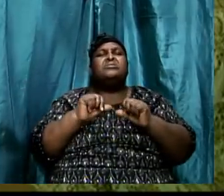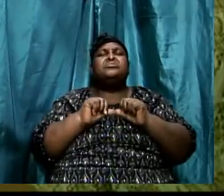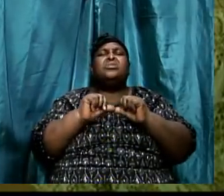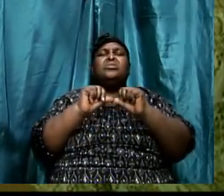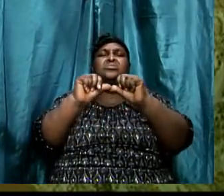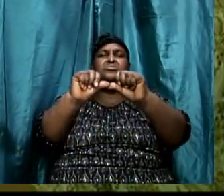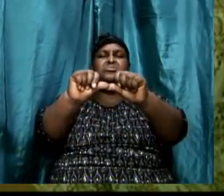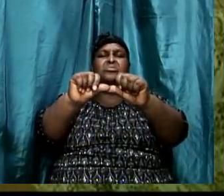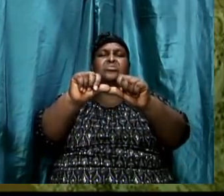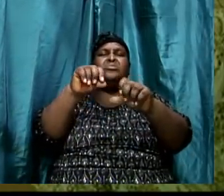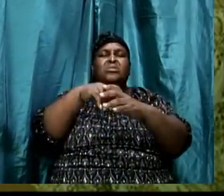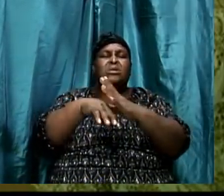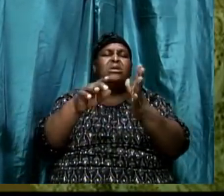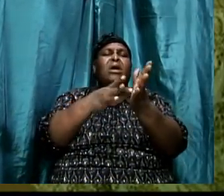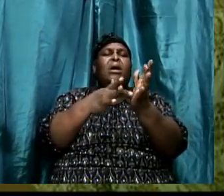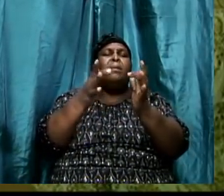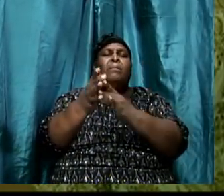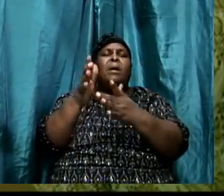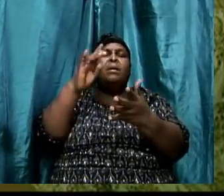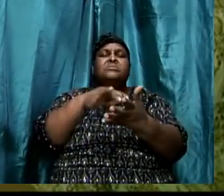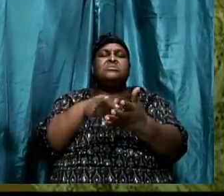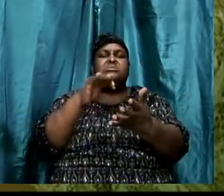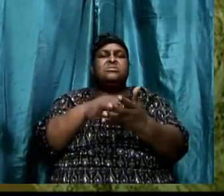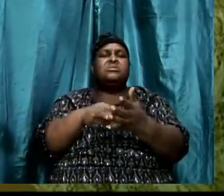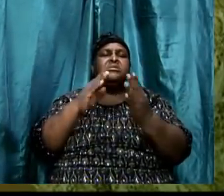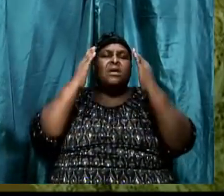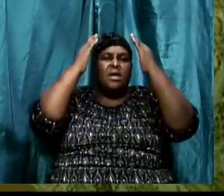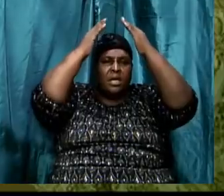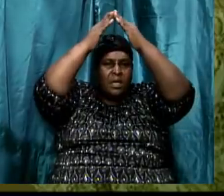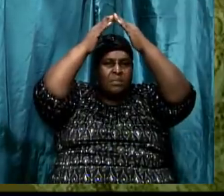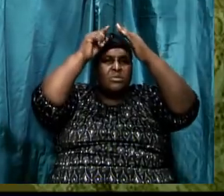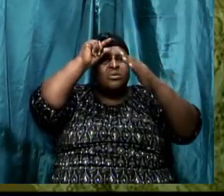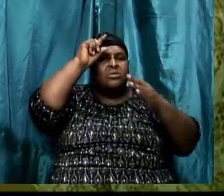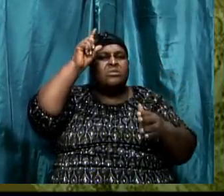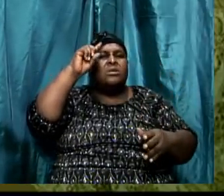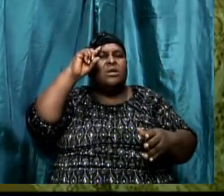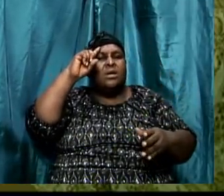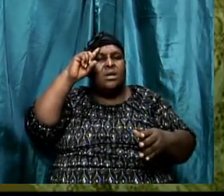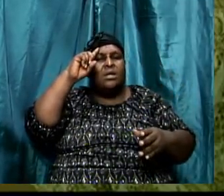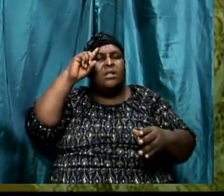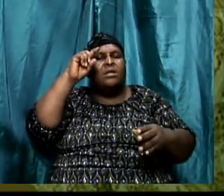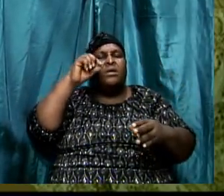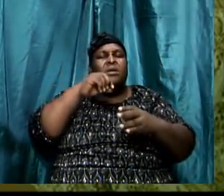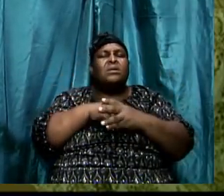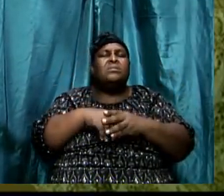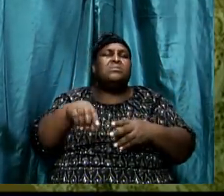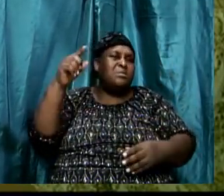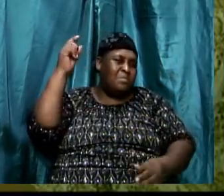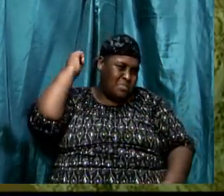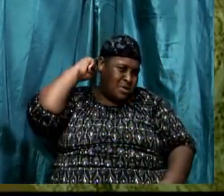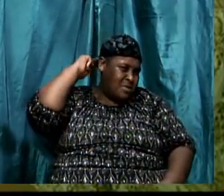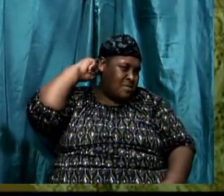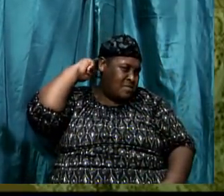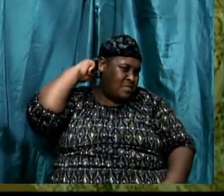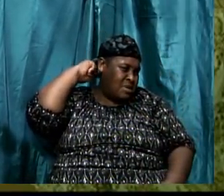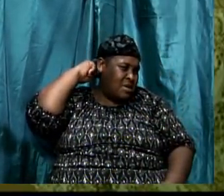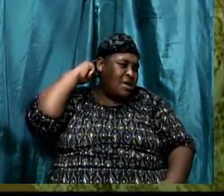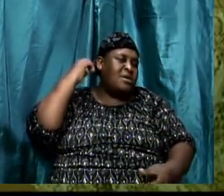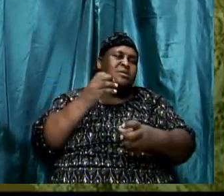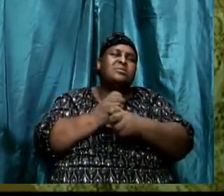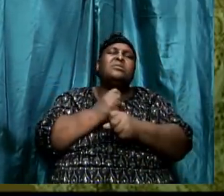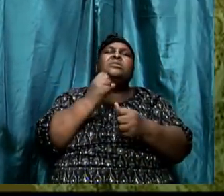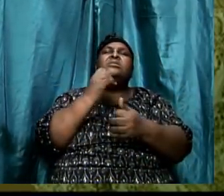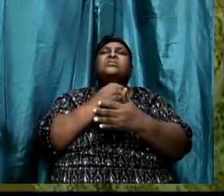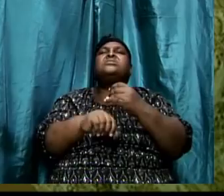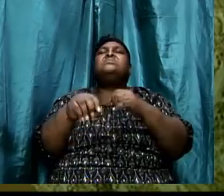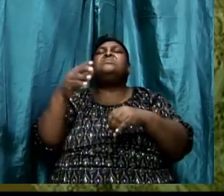in the Bible studies that Bishop is doing with us, that we will in the back of our mind take some of these things into consideration.